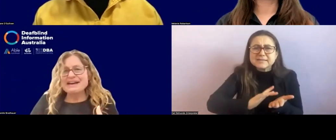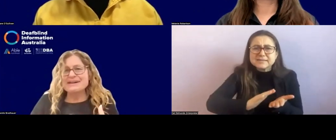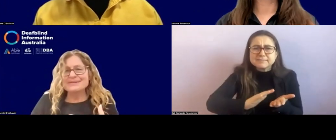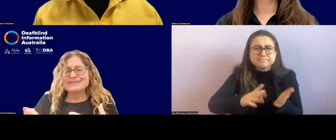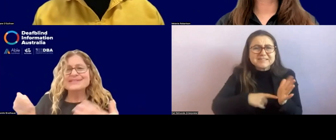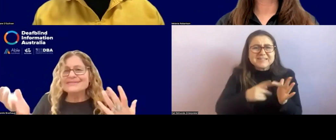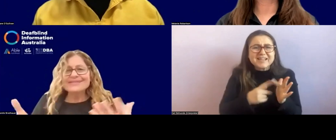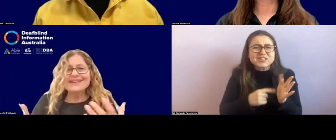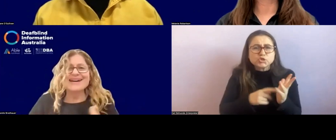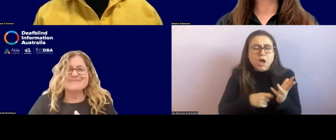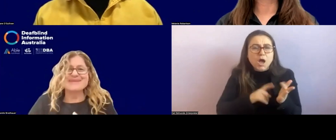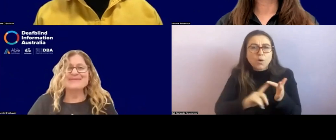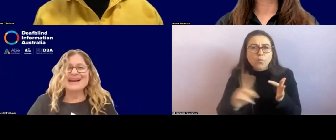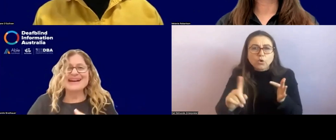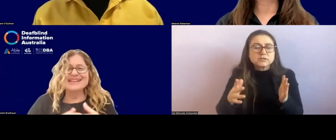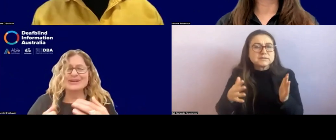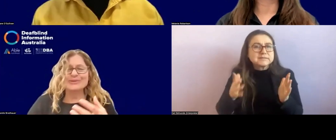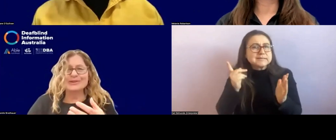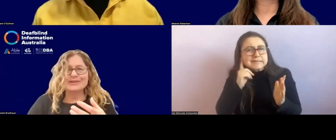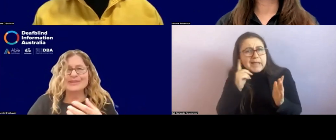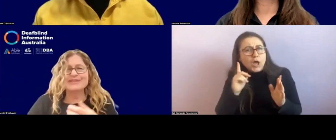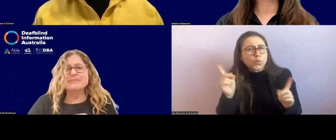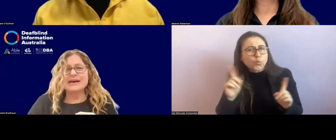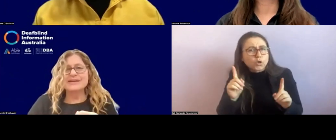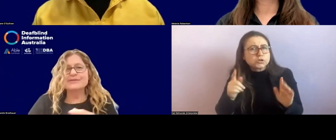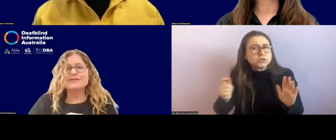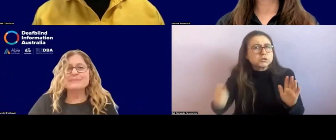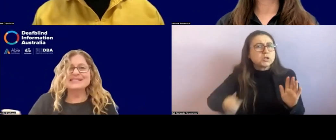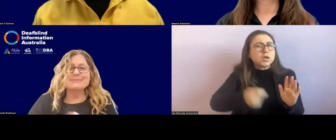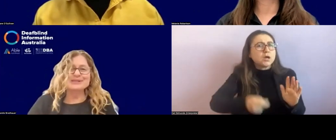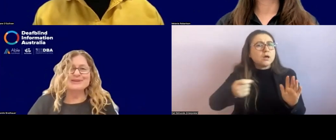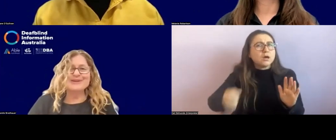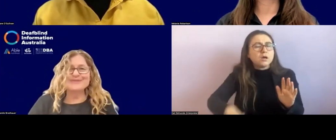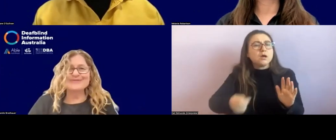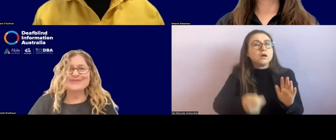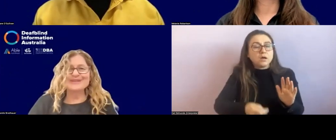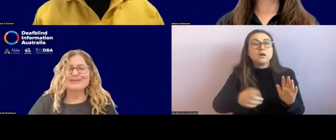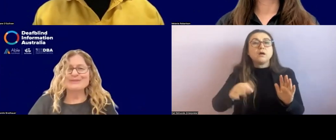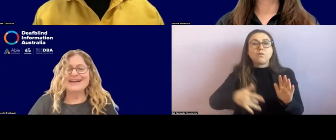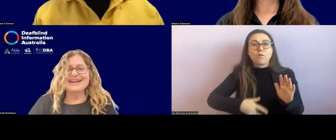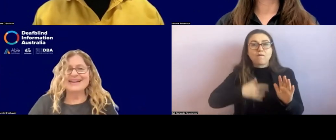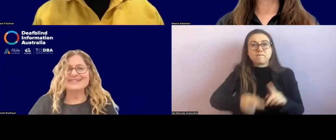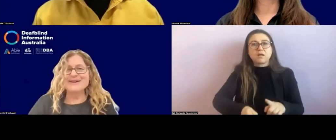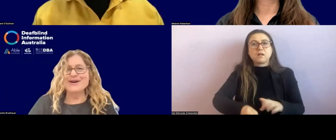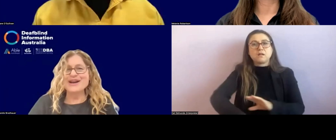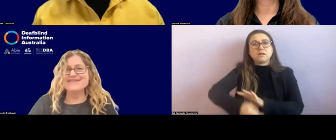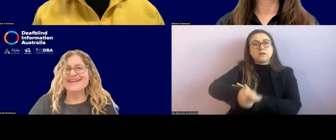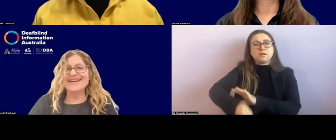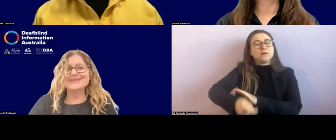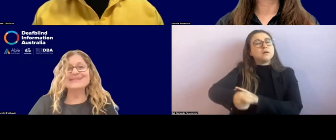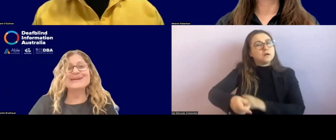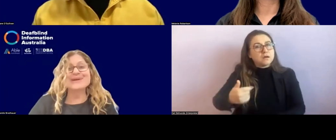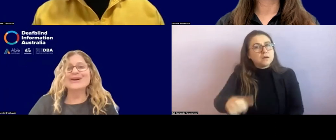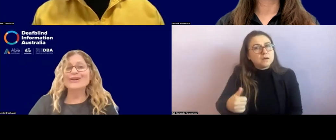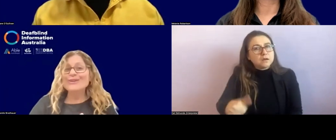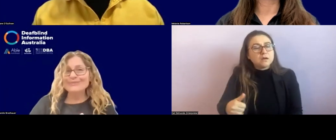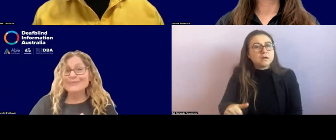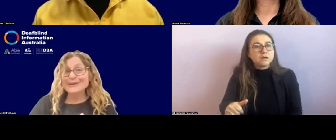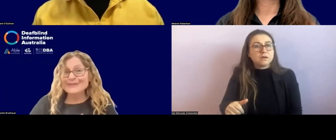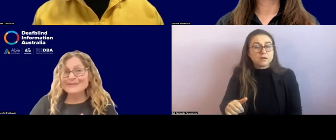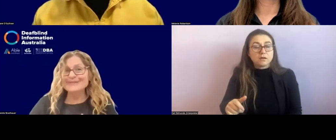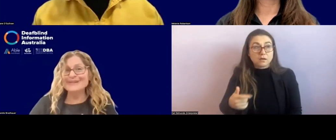the sounds, um, uh, with the, uh, through the perception of the long cane. I I have some